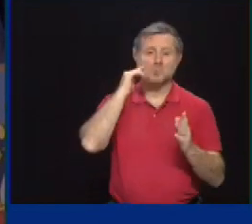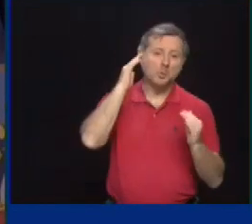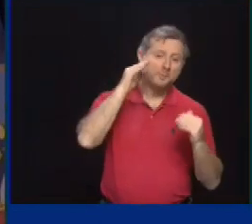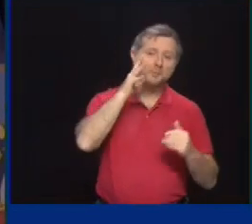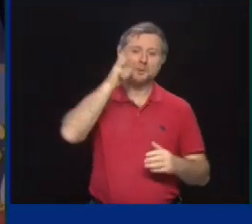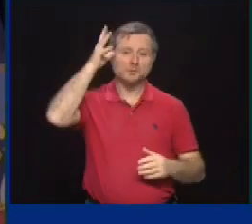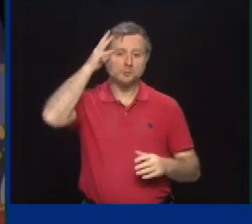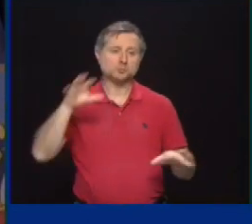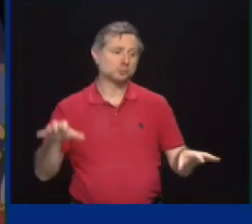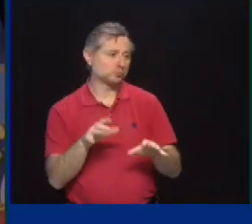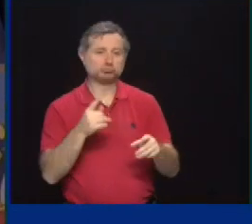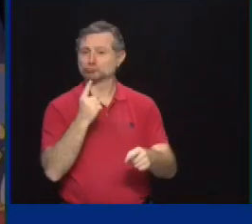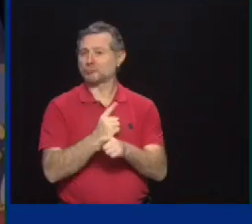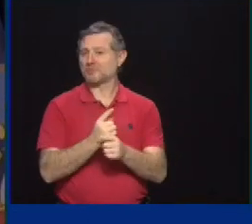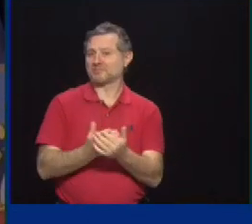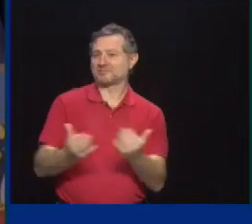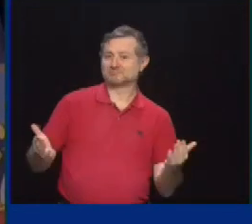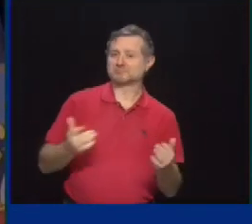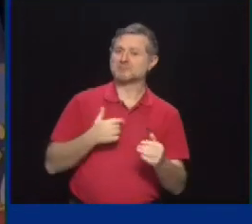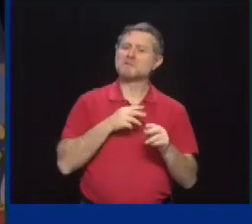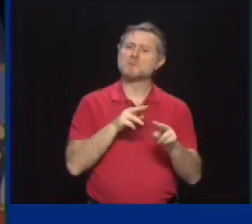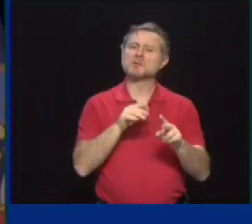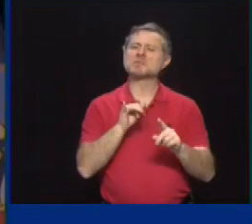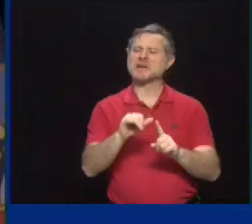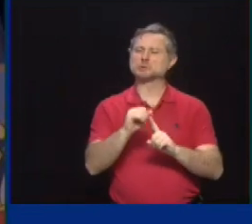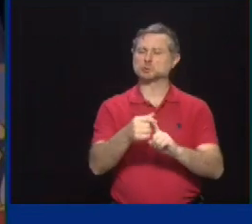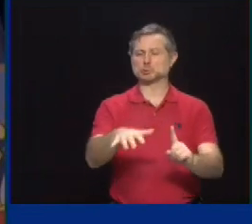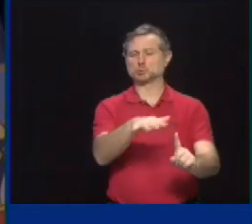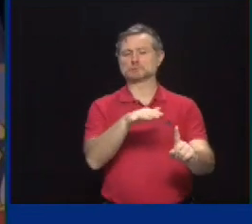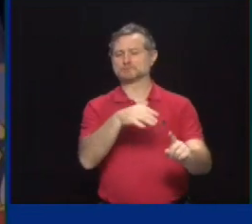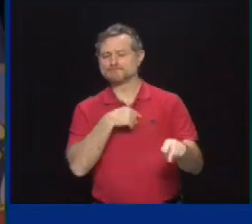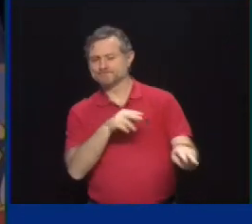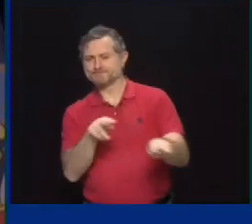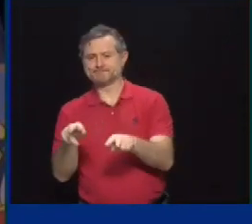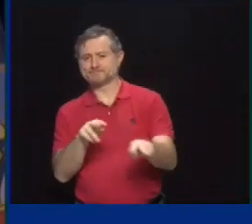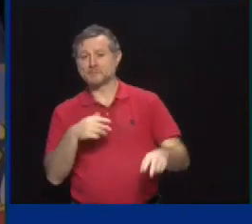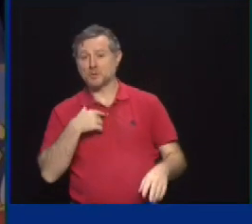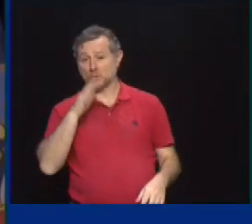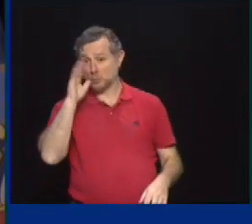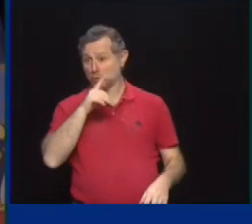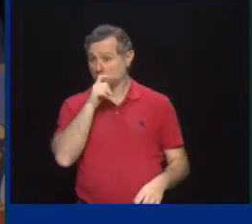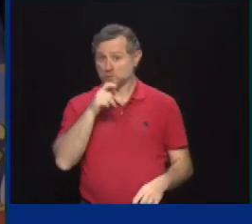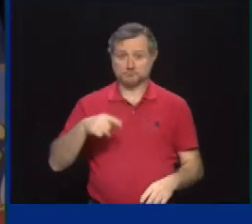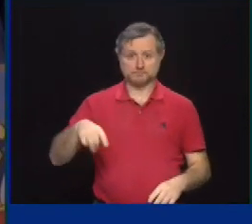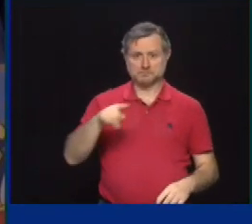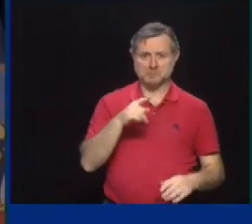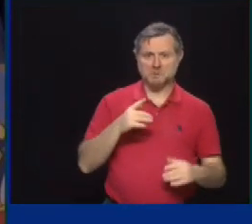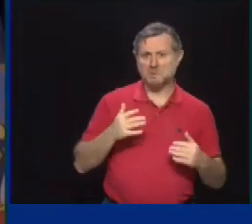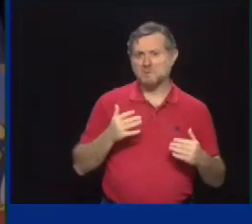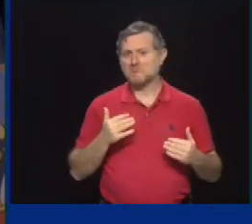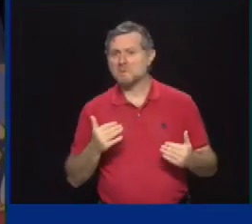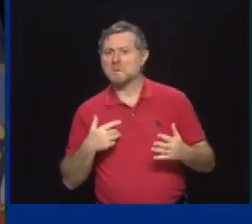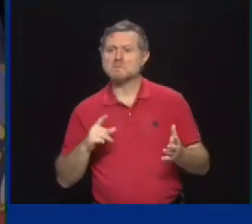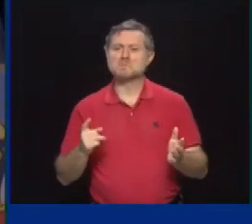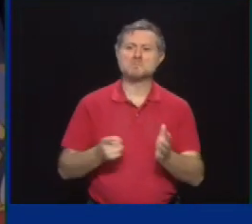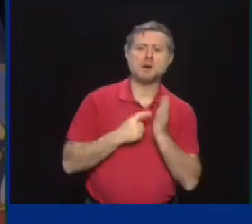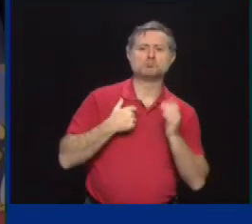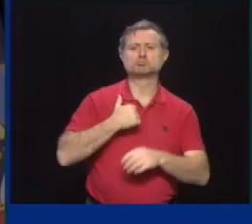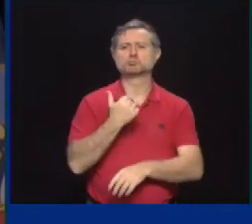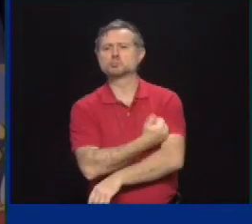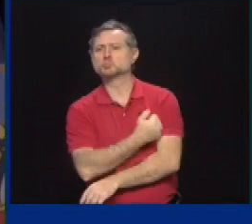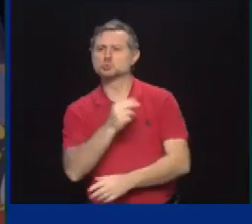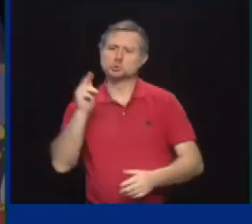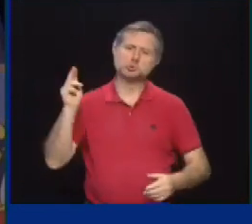keep an eye on that situation. So I know those who suggested mandatory vaccinations in the city of New York, that's for next September.